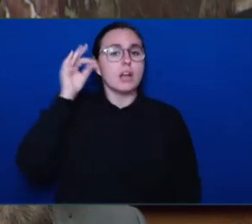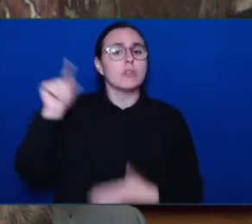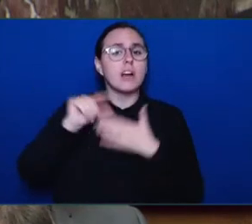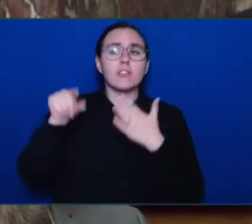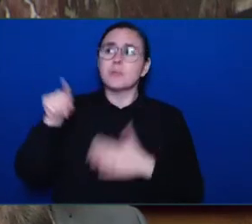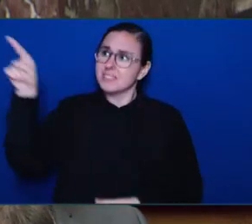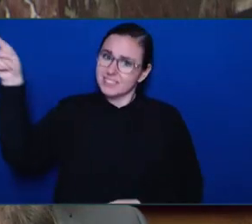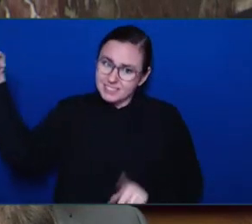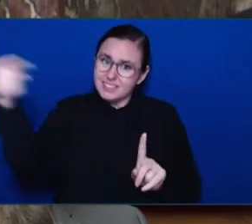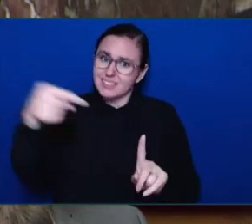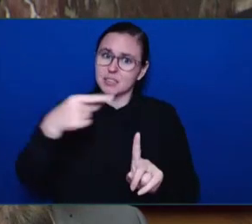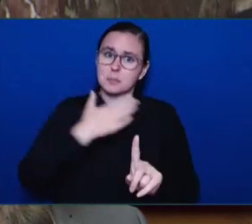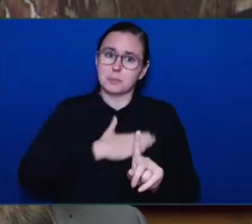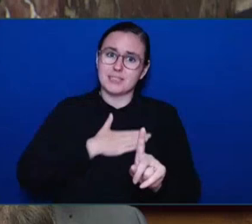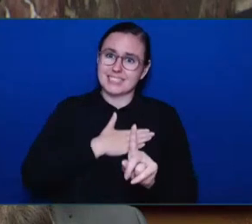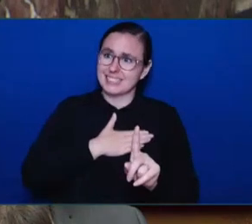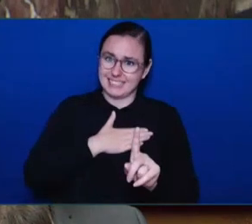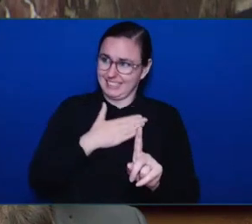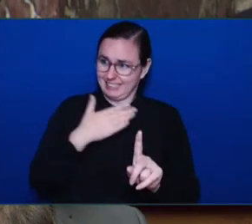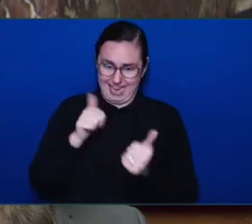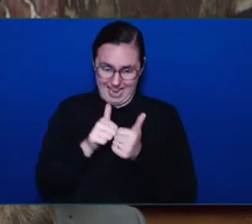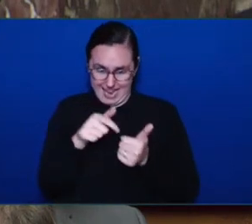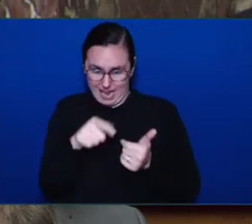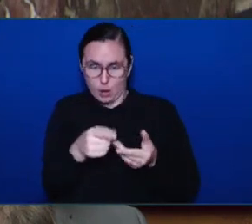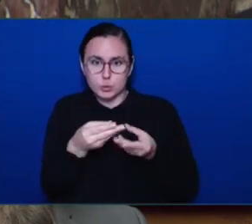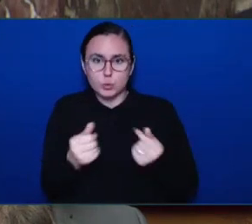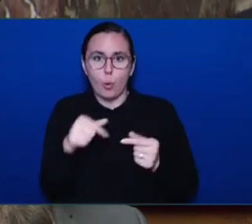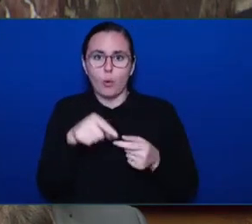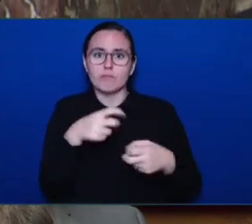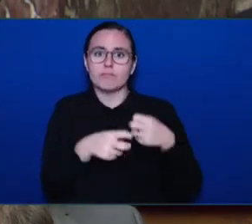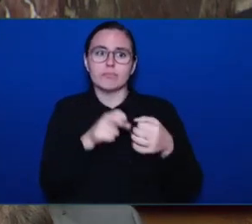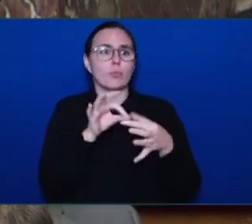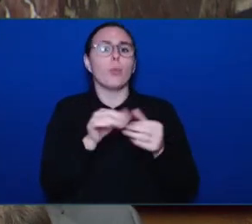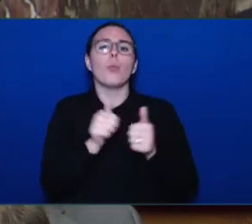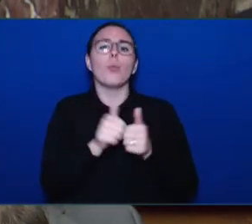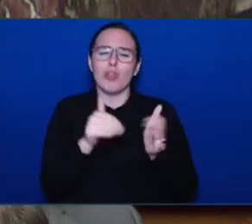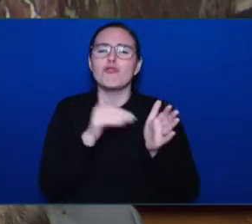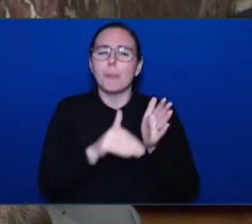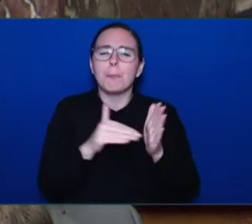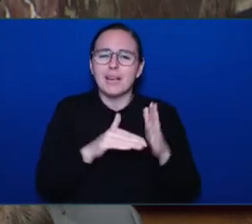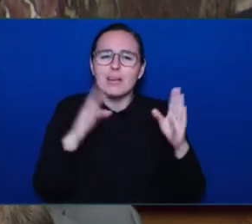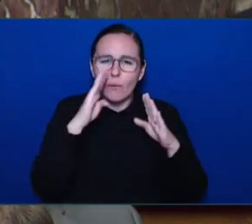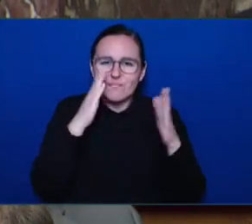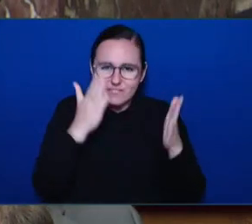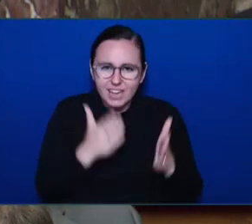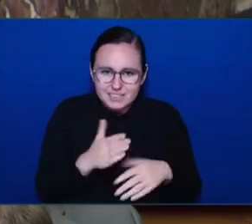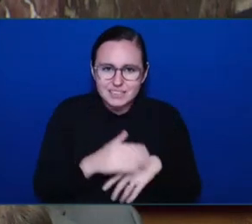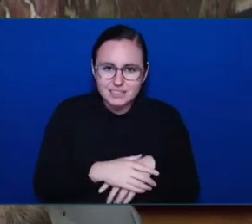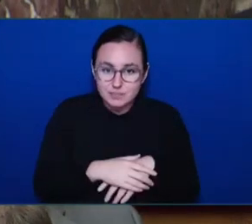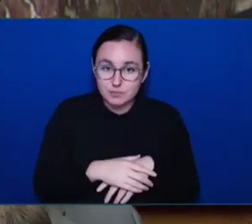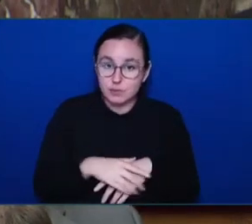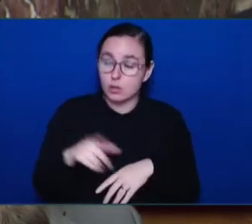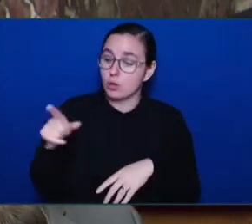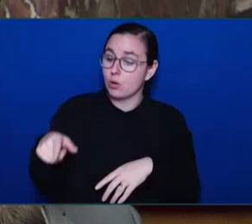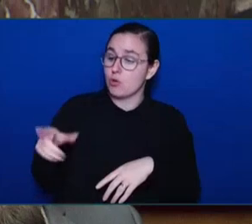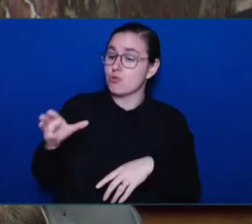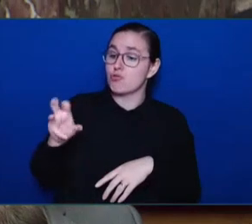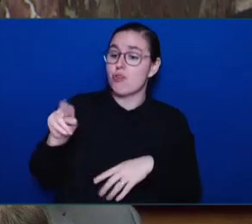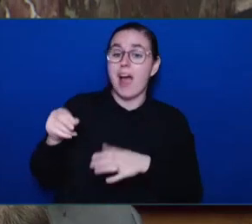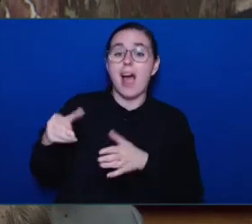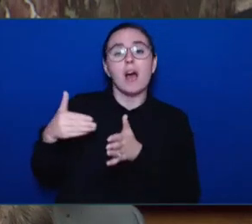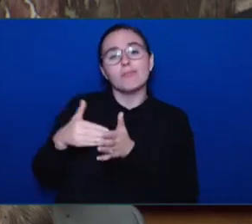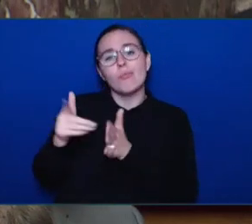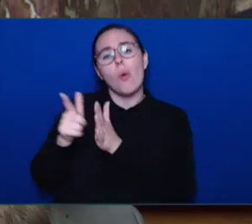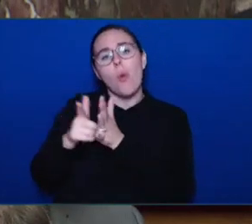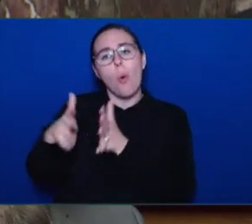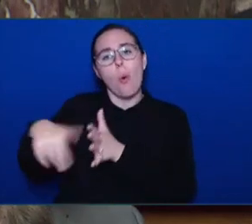assessments and they determine that public safety and the public confidence in the justice system is at risk, they seek detention. What we know